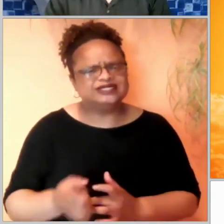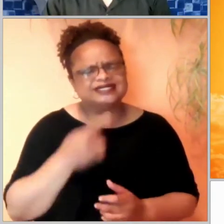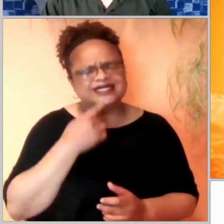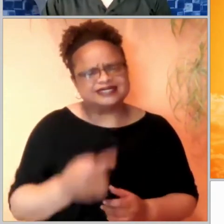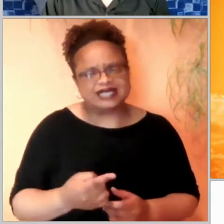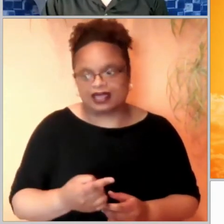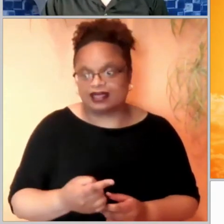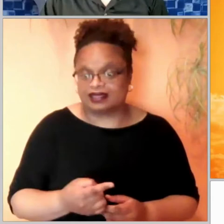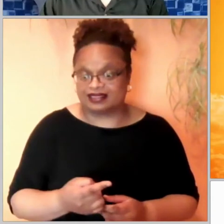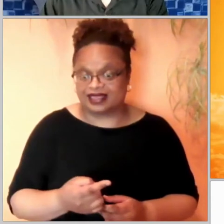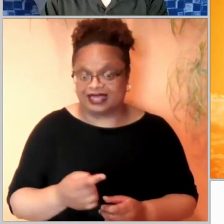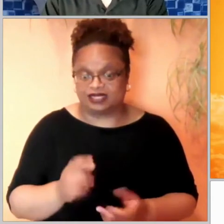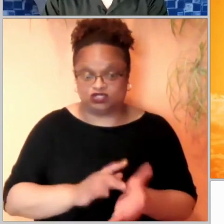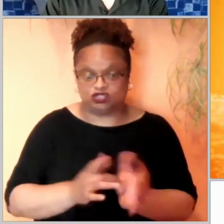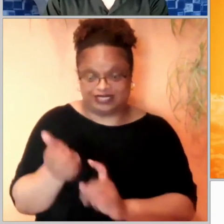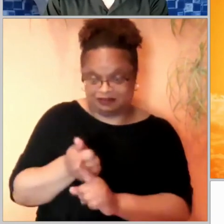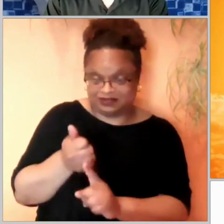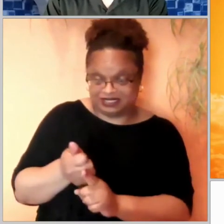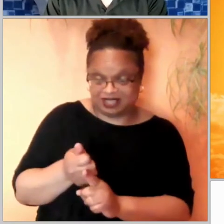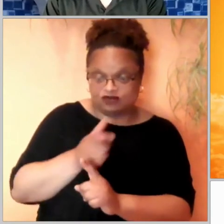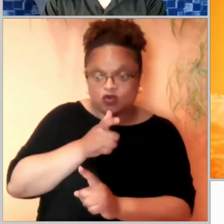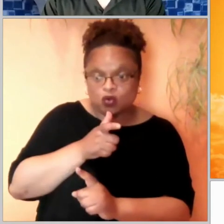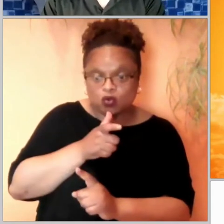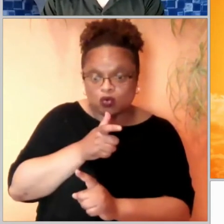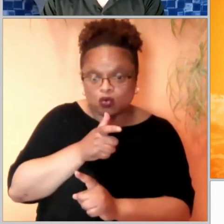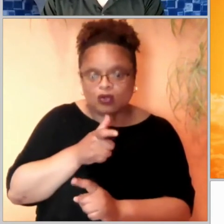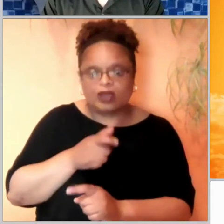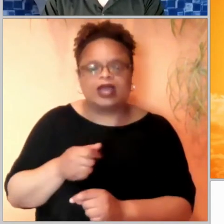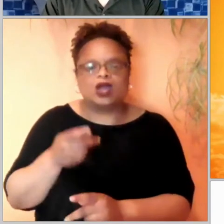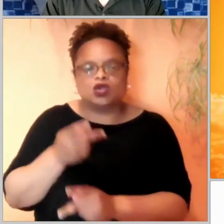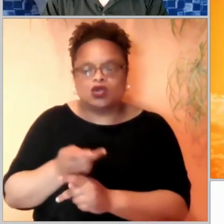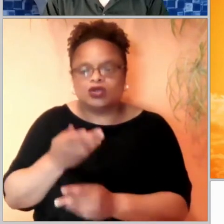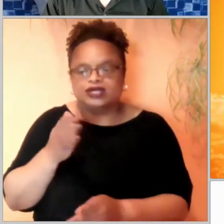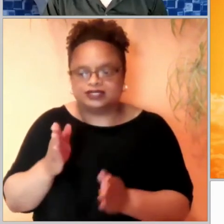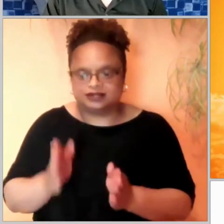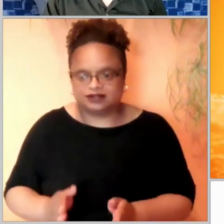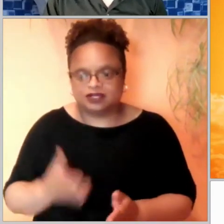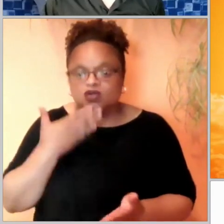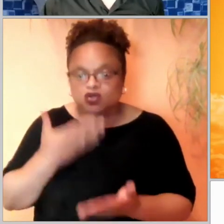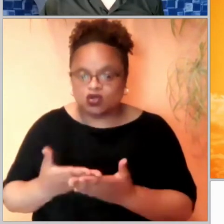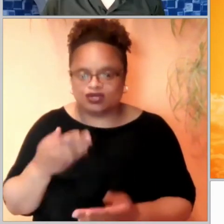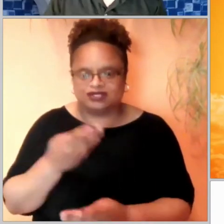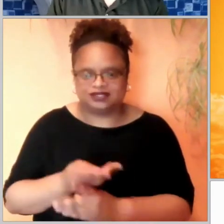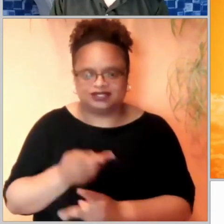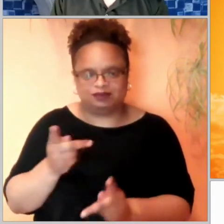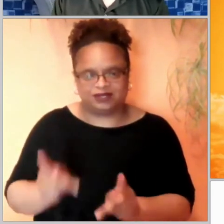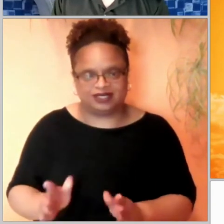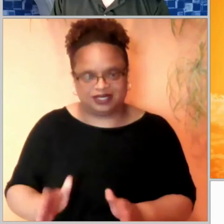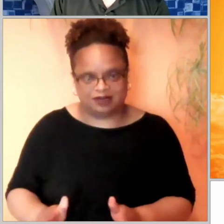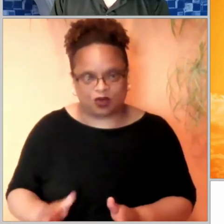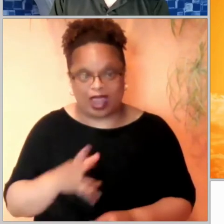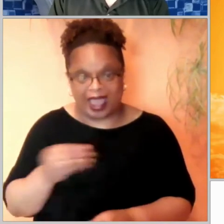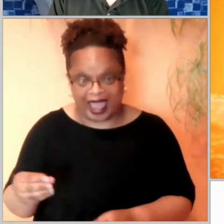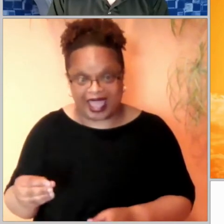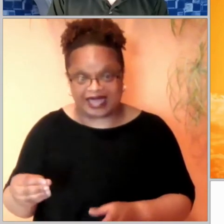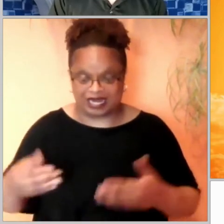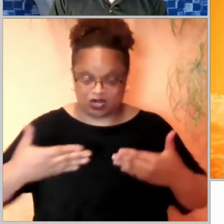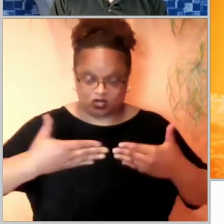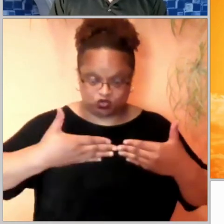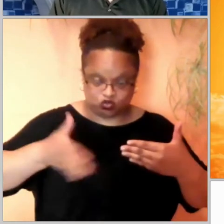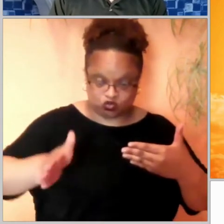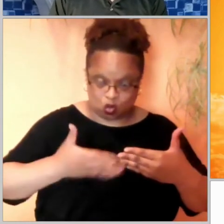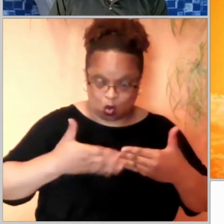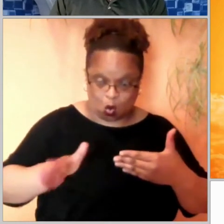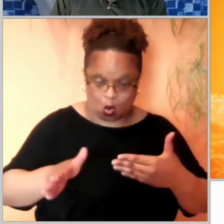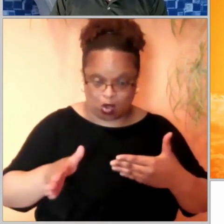that he is the good shepherd, but he is also the door of the sheep as we read in verses 7 through 10. So